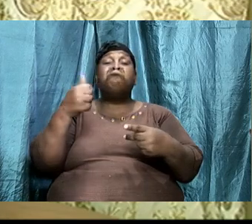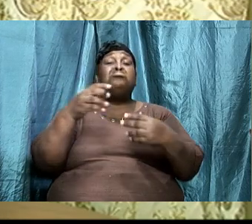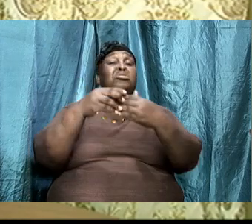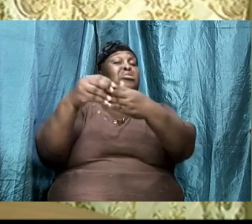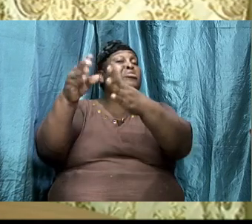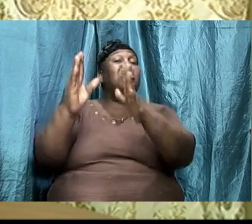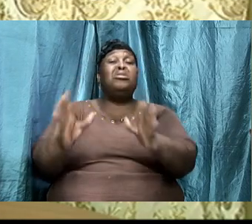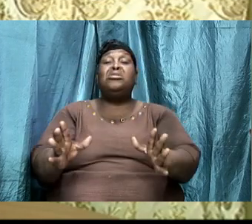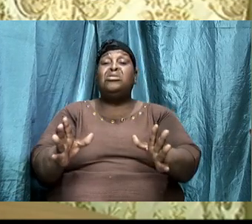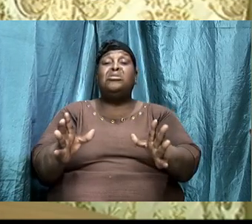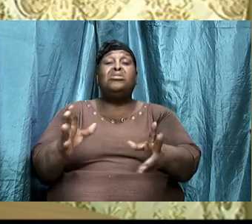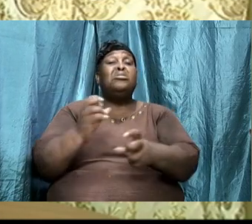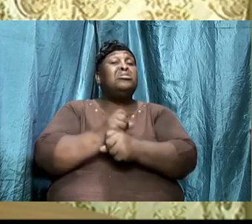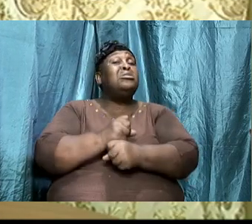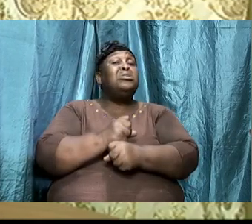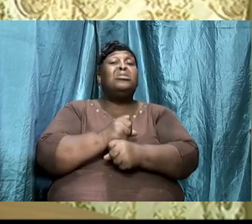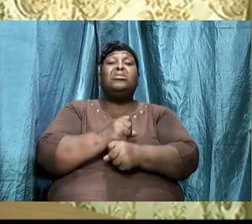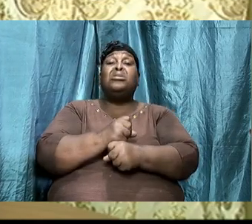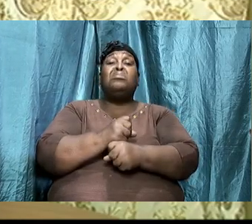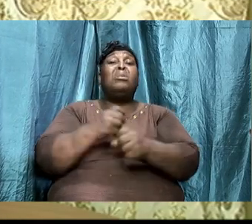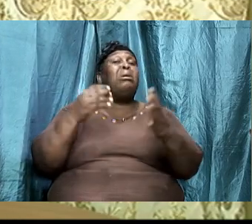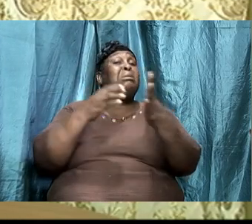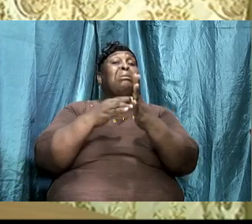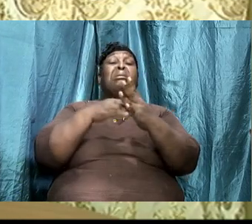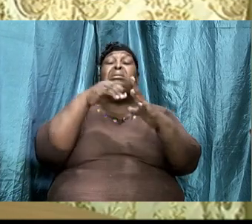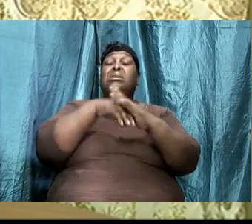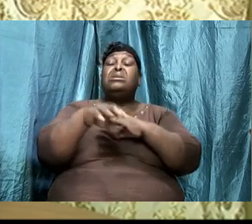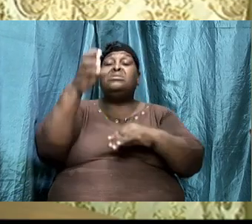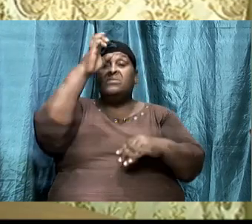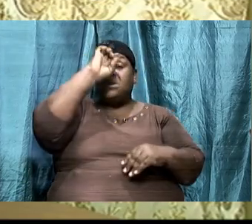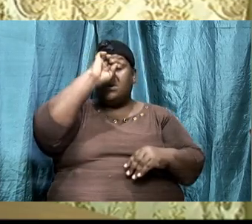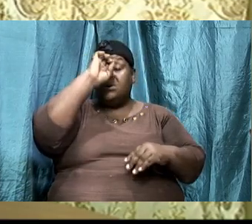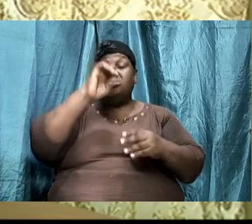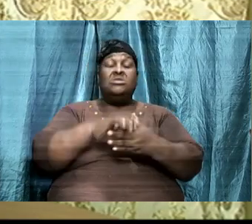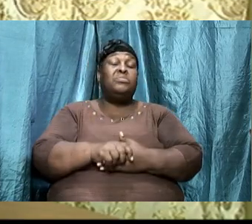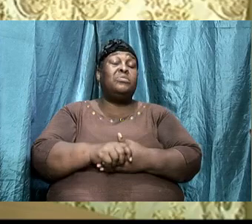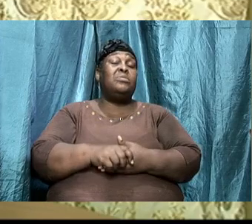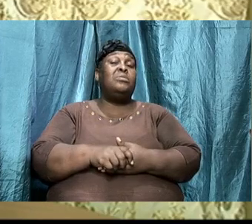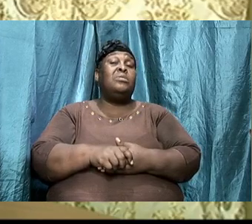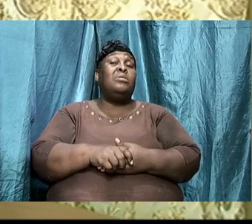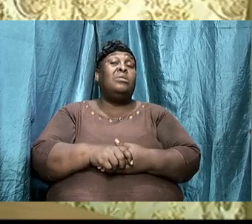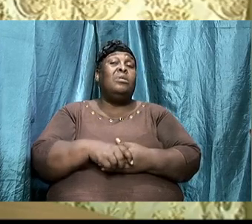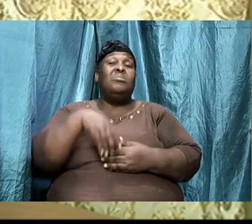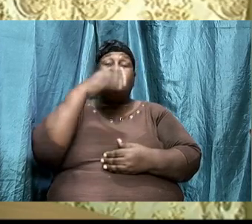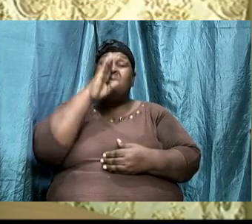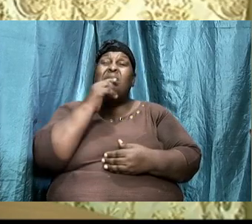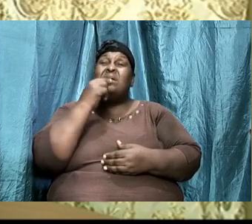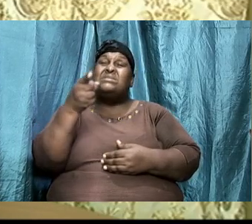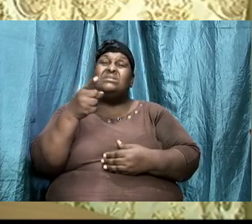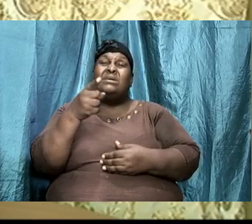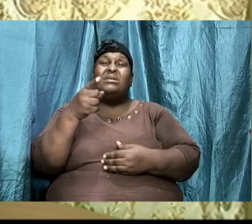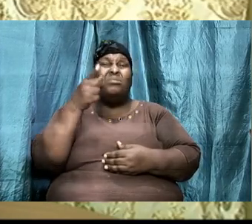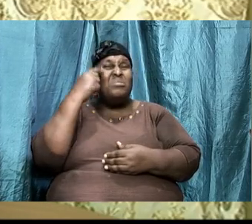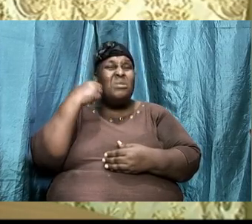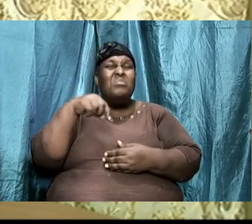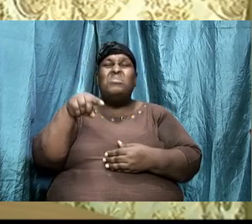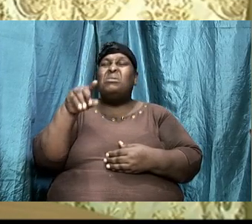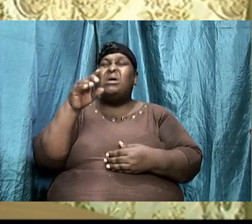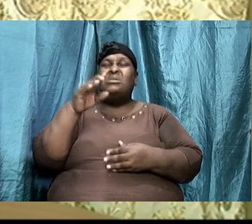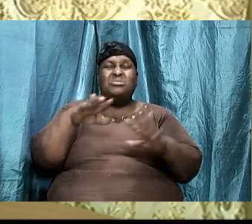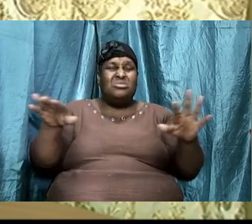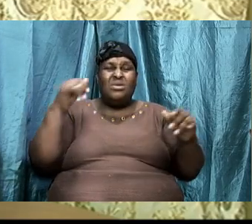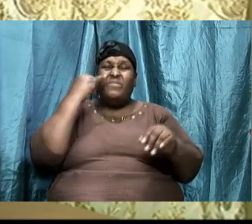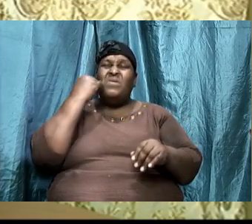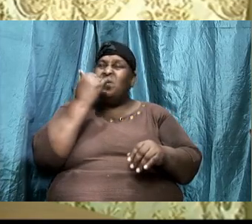God said, all right, man. Let me show you what men do know. Because your cry, is that you dwell in the